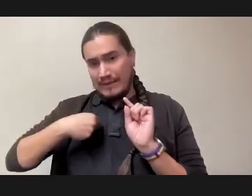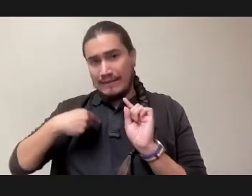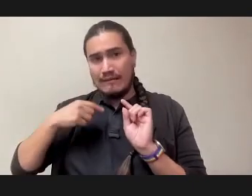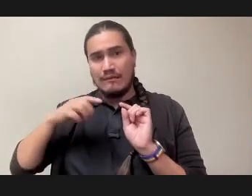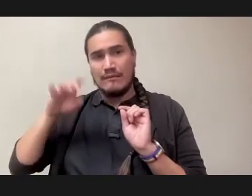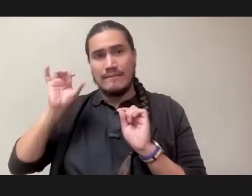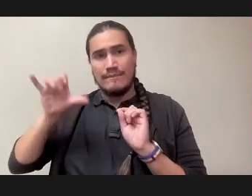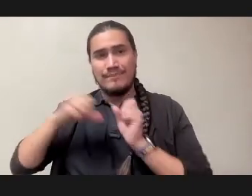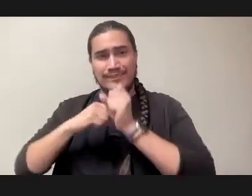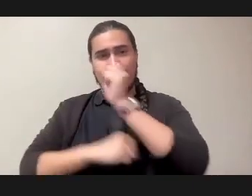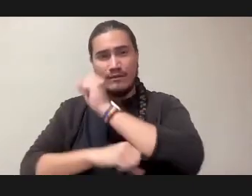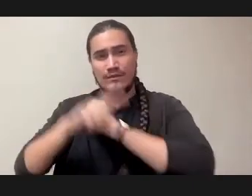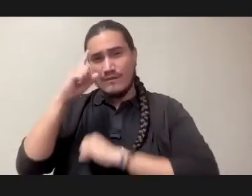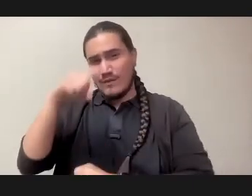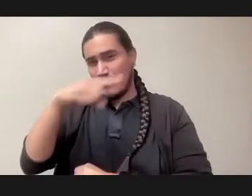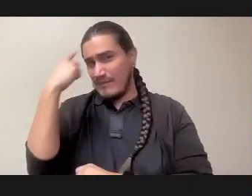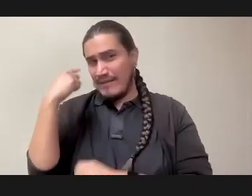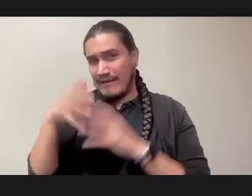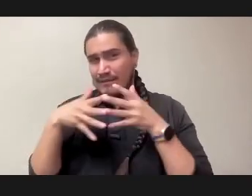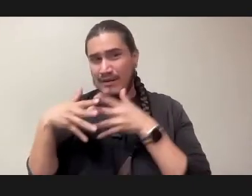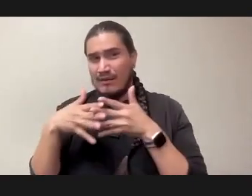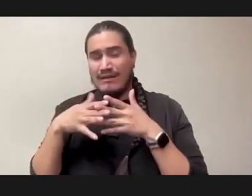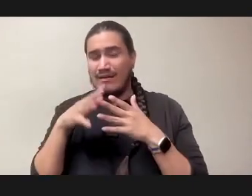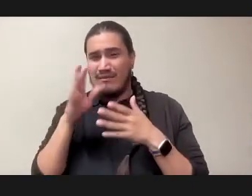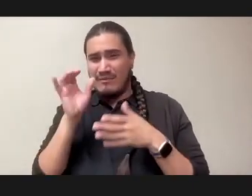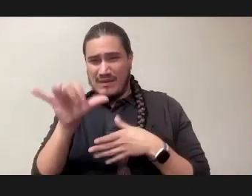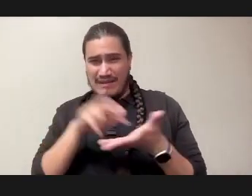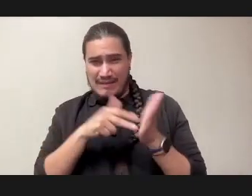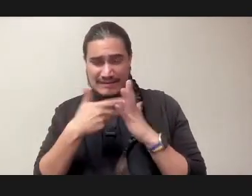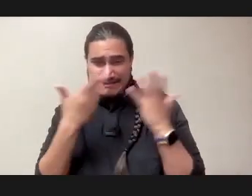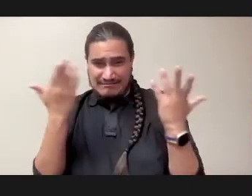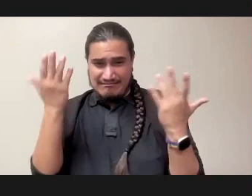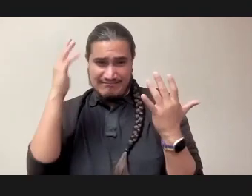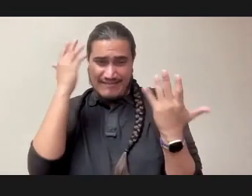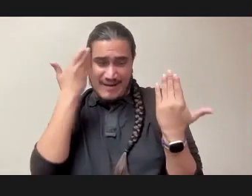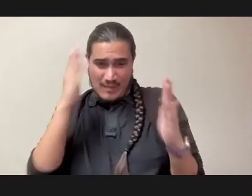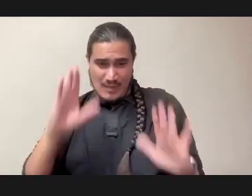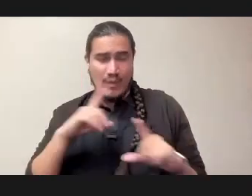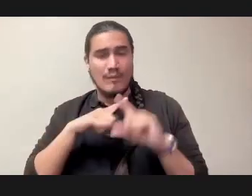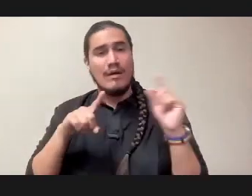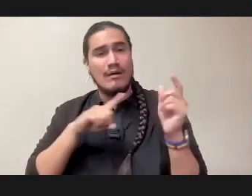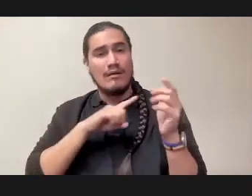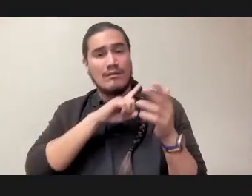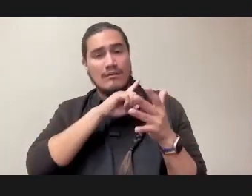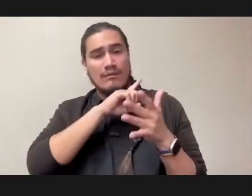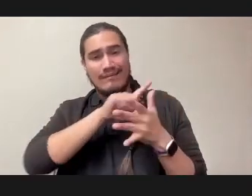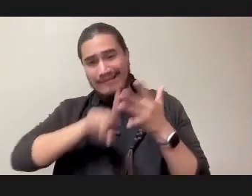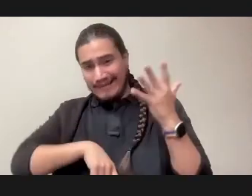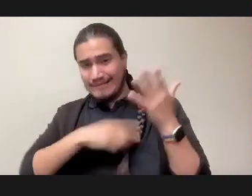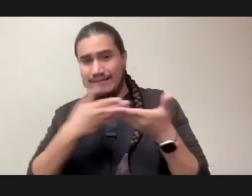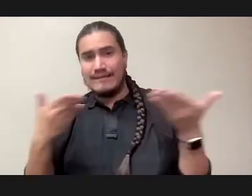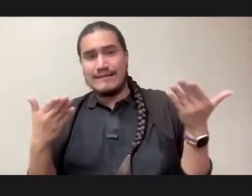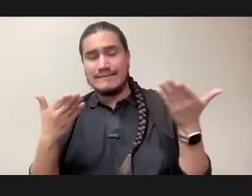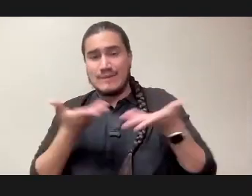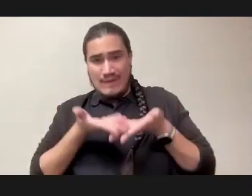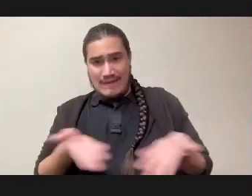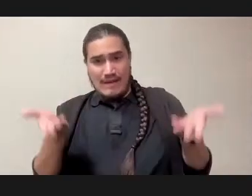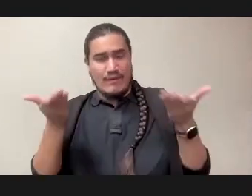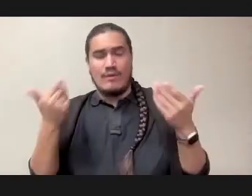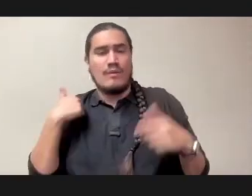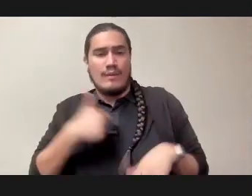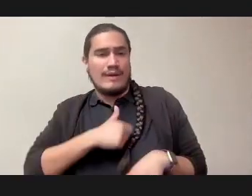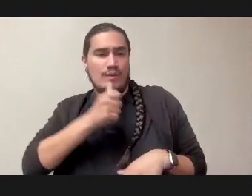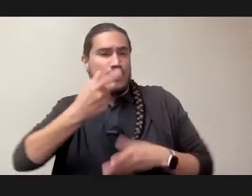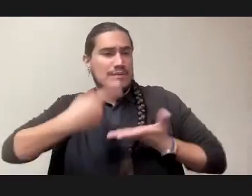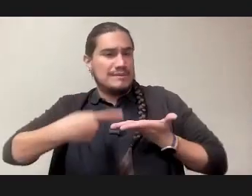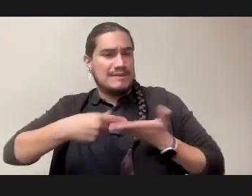black Americans. I still don't know exactly what that means. But these are real things that exist, and we don't talk about them enough. We just